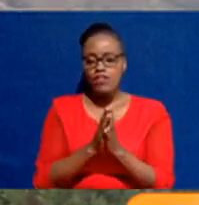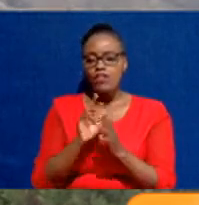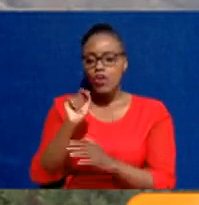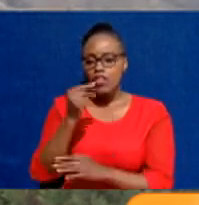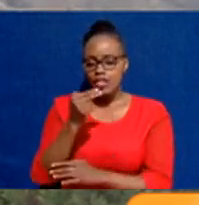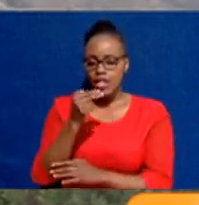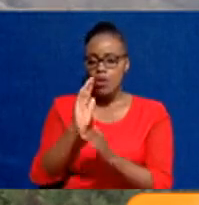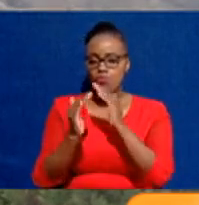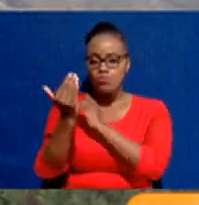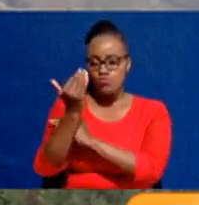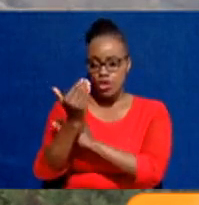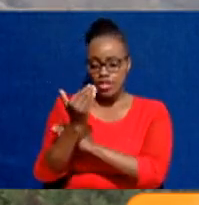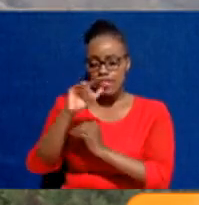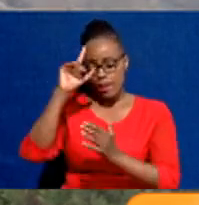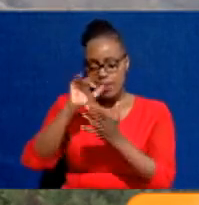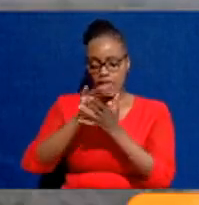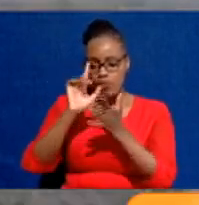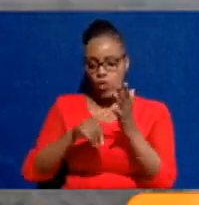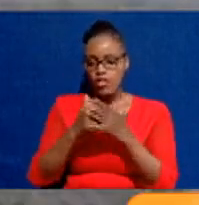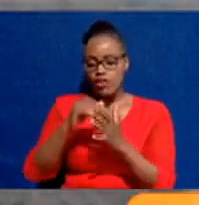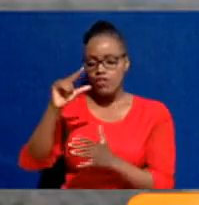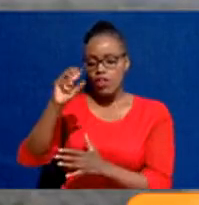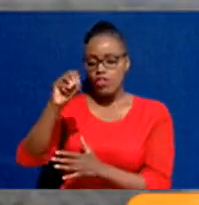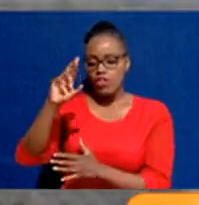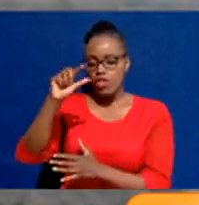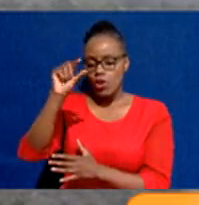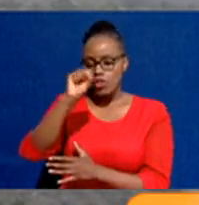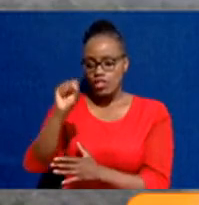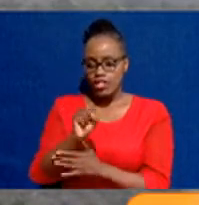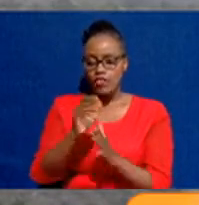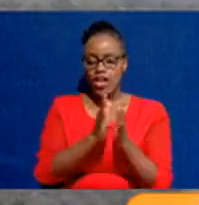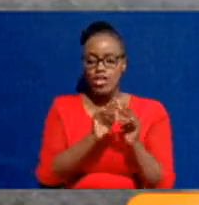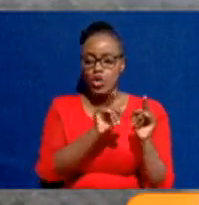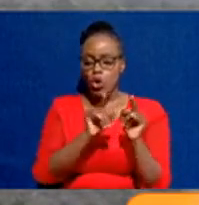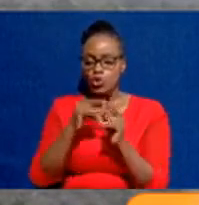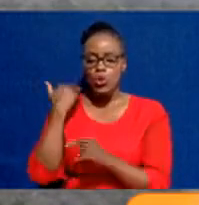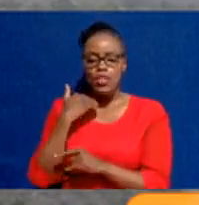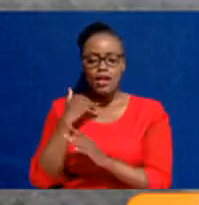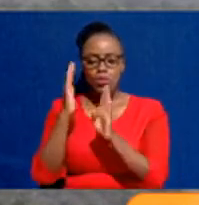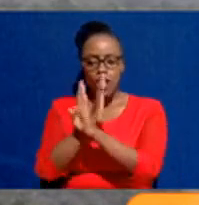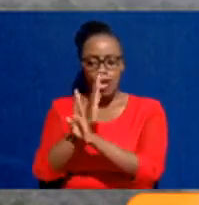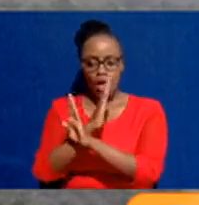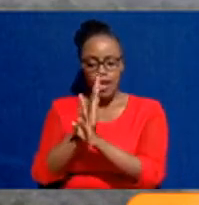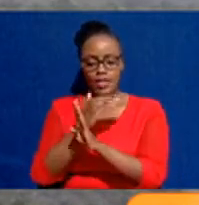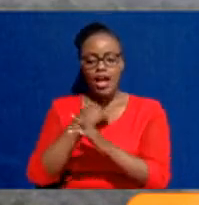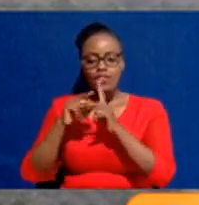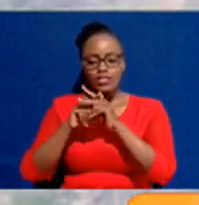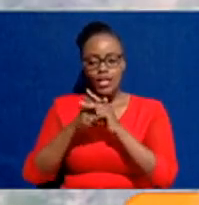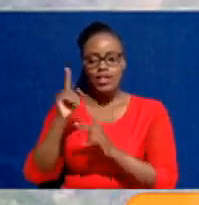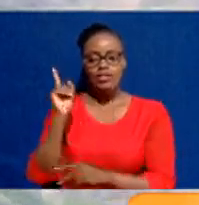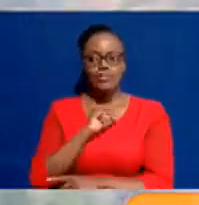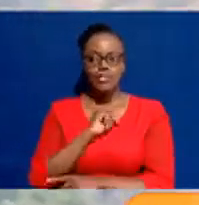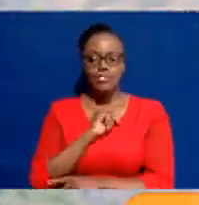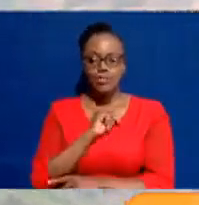morning. It is believed that the flattening of gorges and caves that have acted as bandit hideouts has begun in earnest.